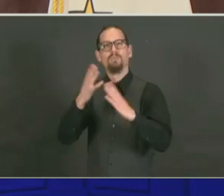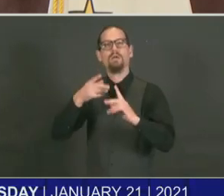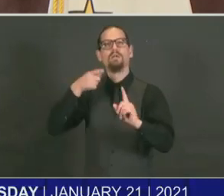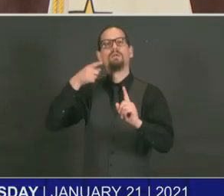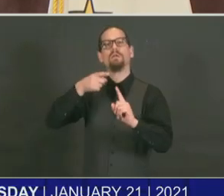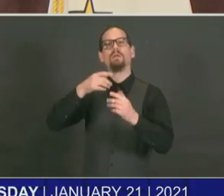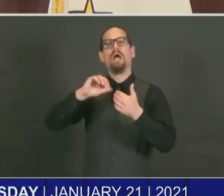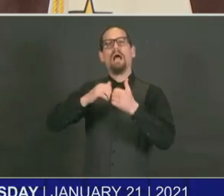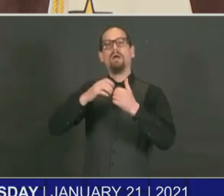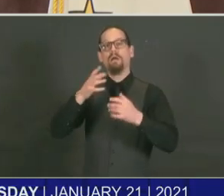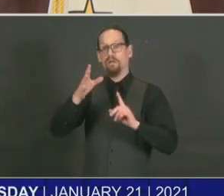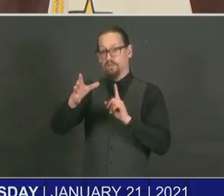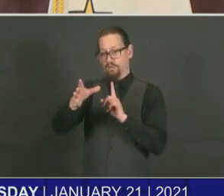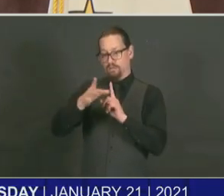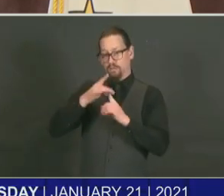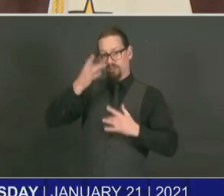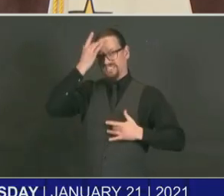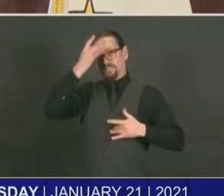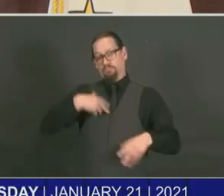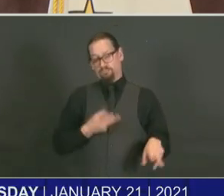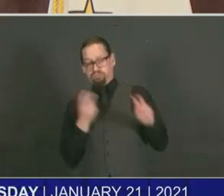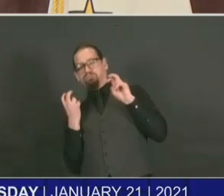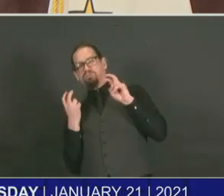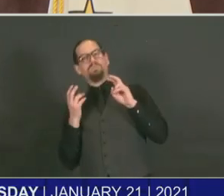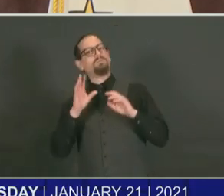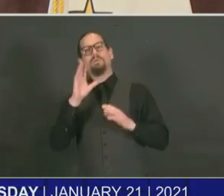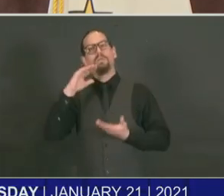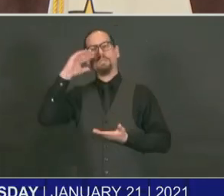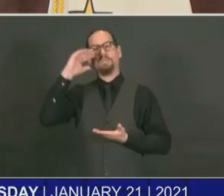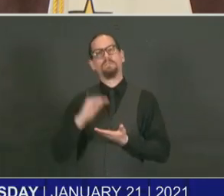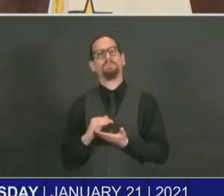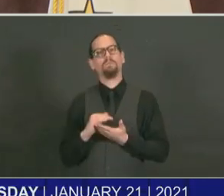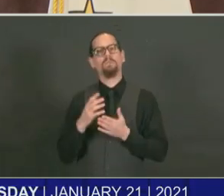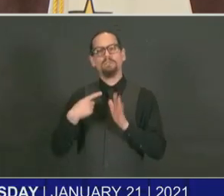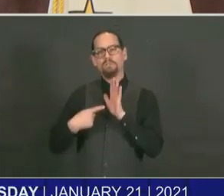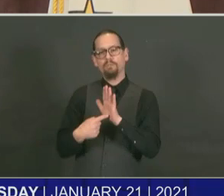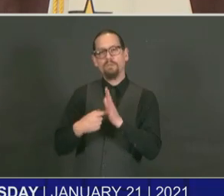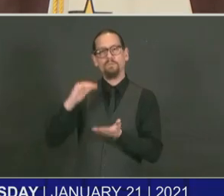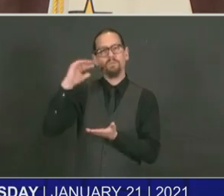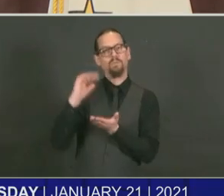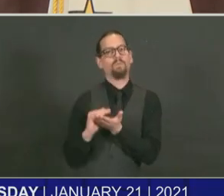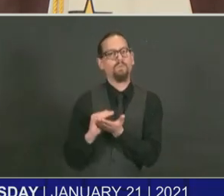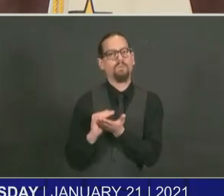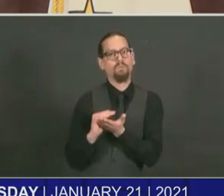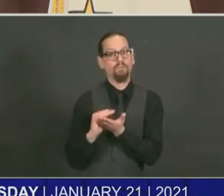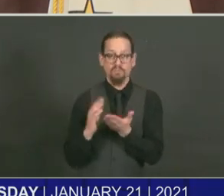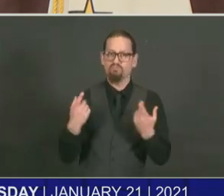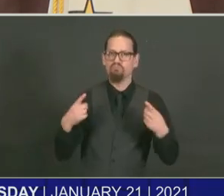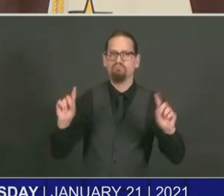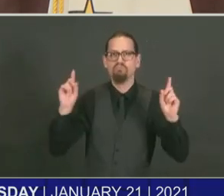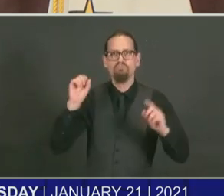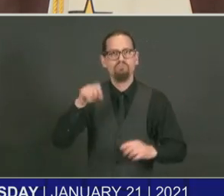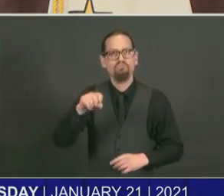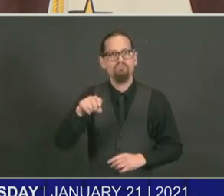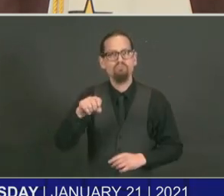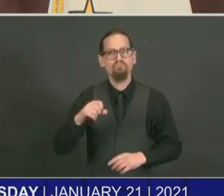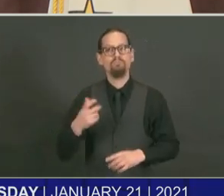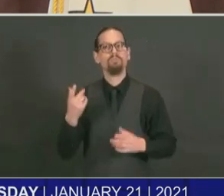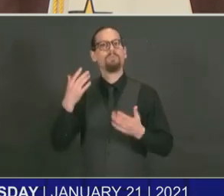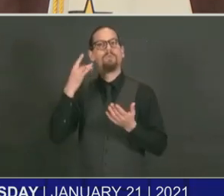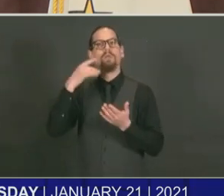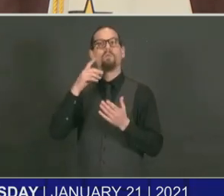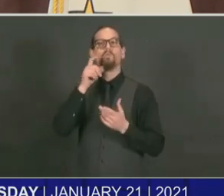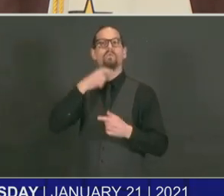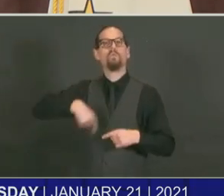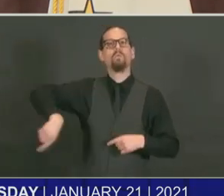at-risk populations, this means, and this is our key, that it will be extremely effective at preventing people from